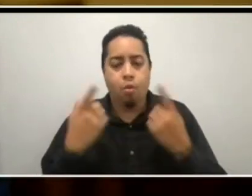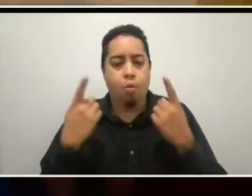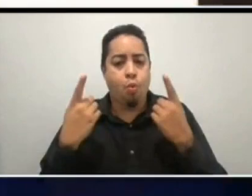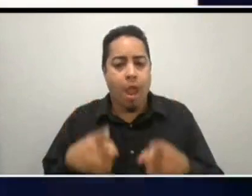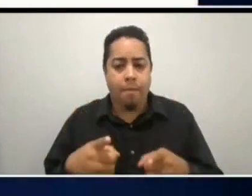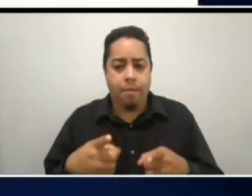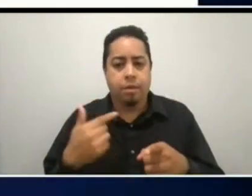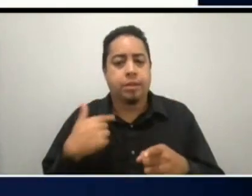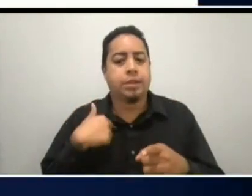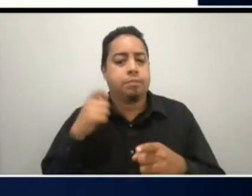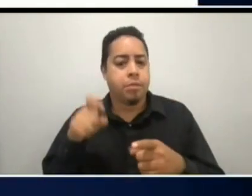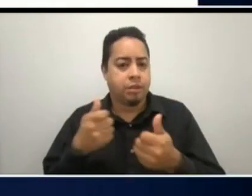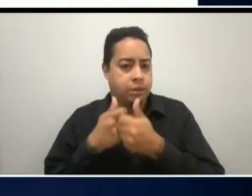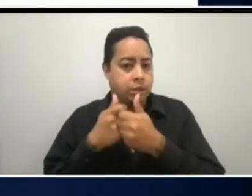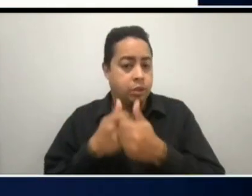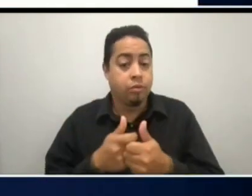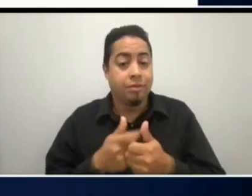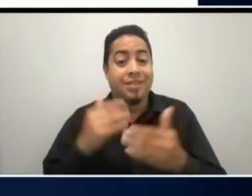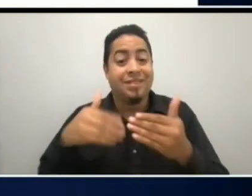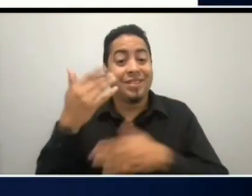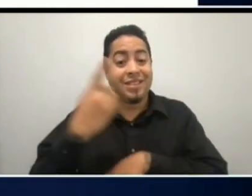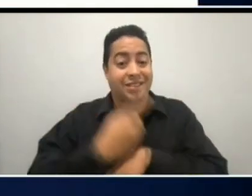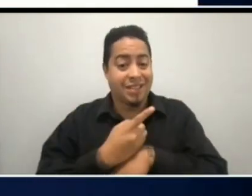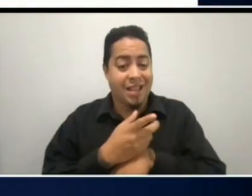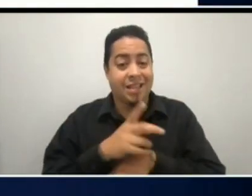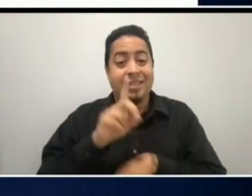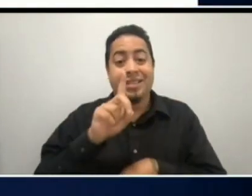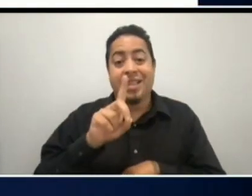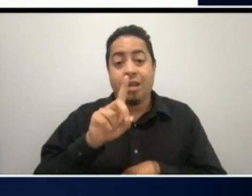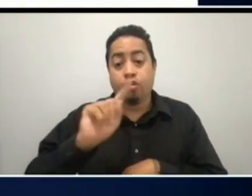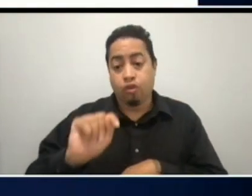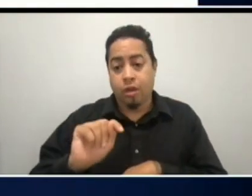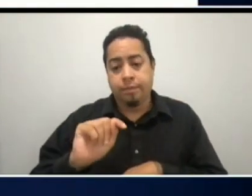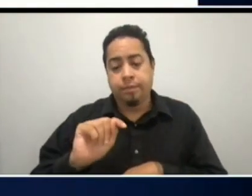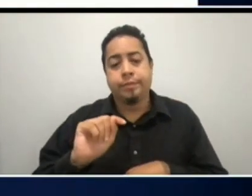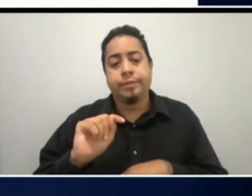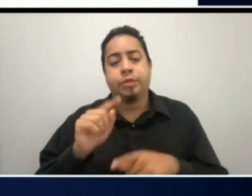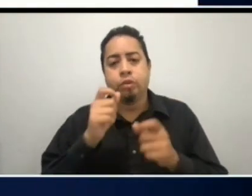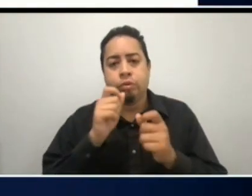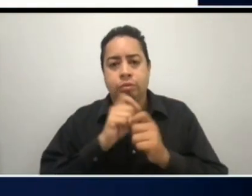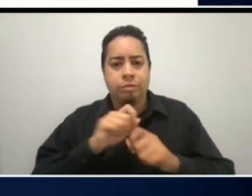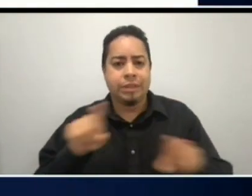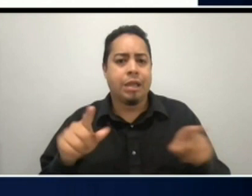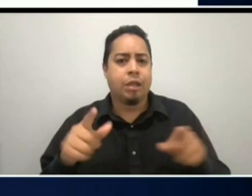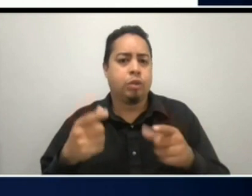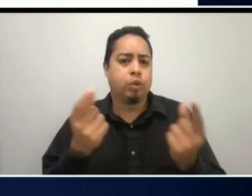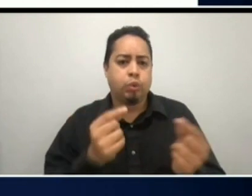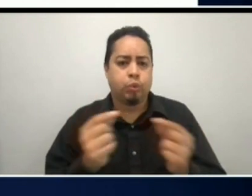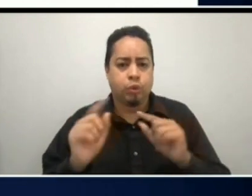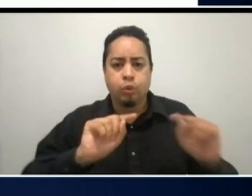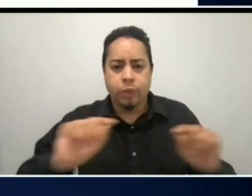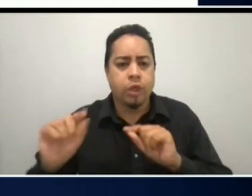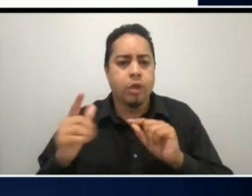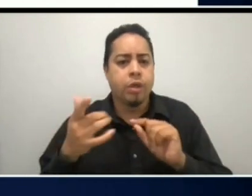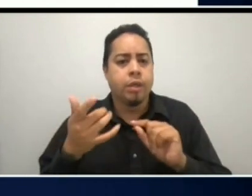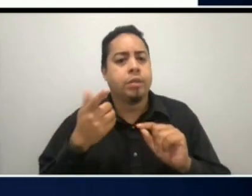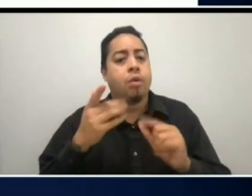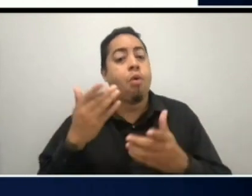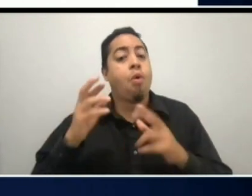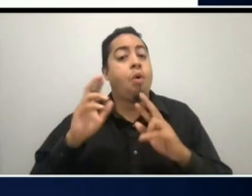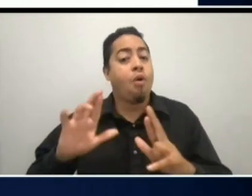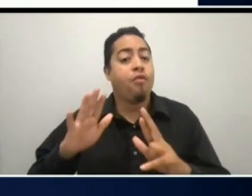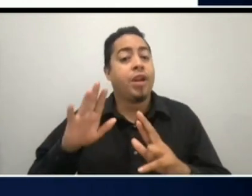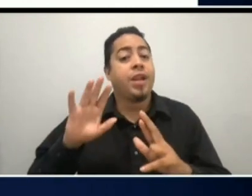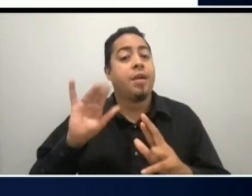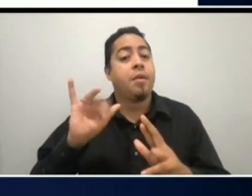Trump tweeted, quote, the courts and or legislatures will have the courage to do what has to be done to maintain the integrity of our